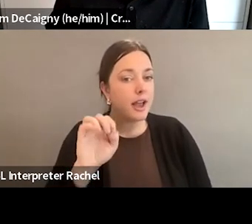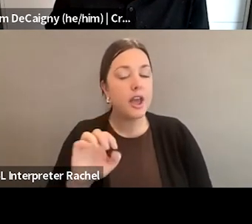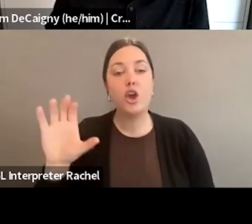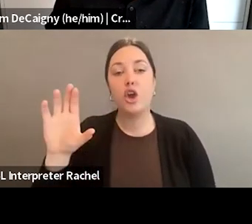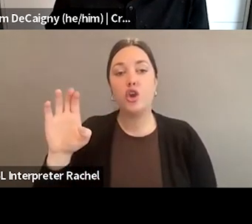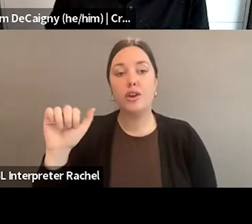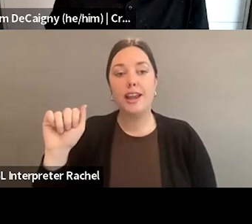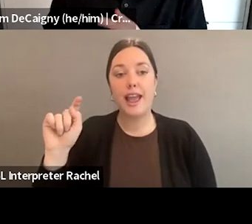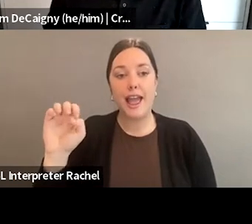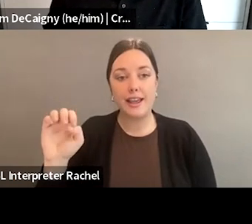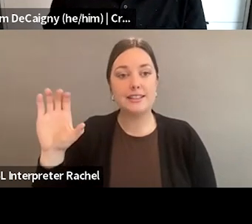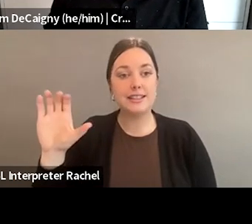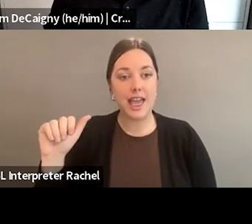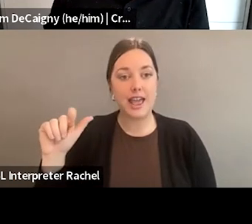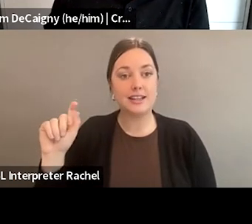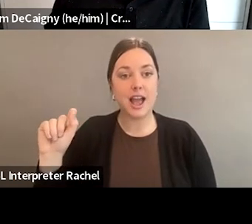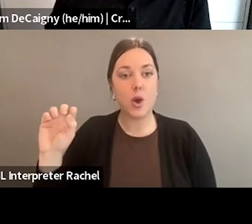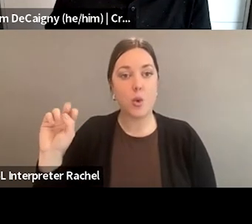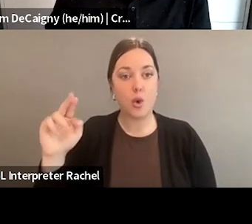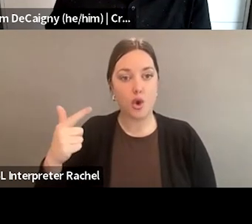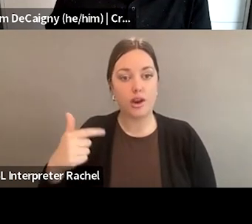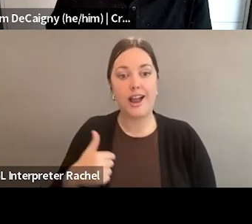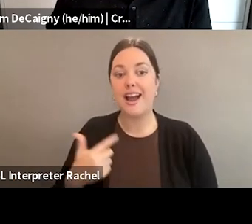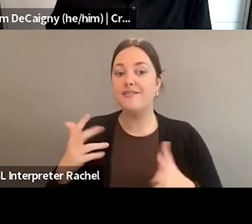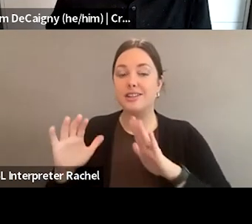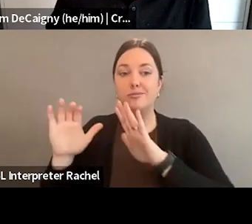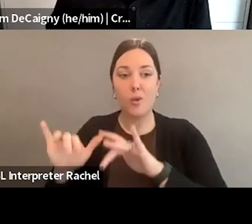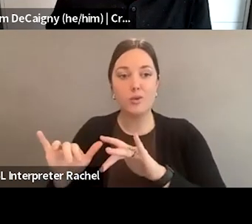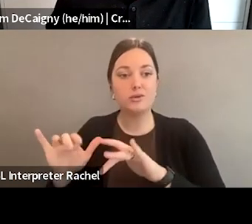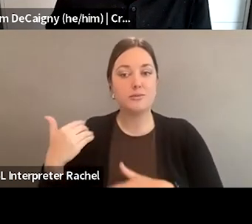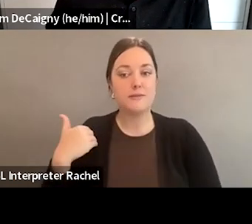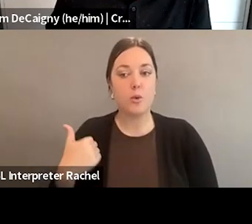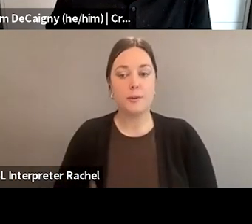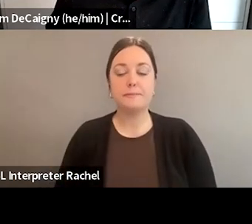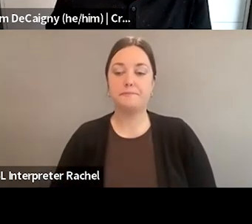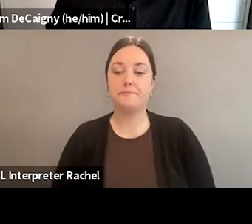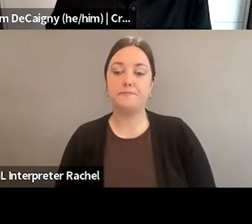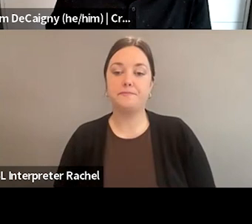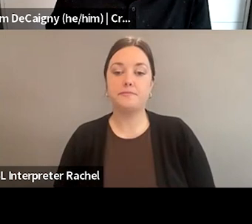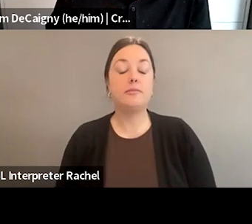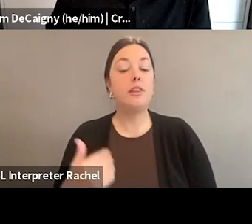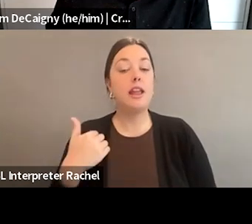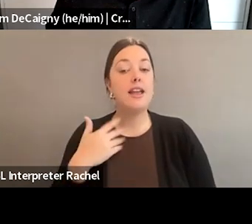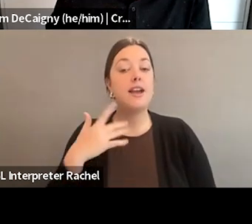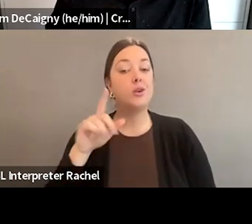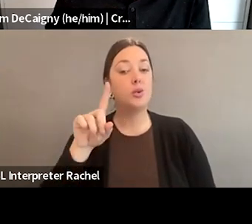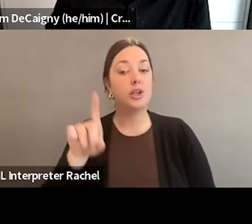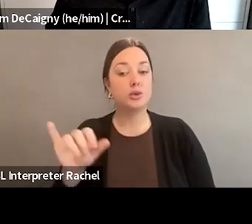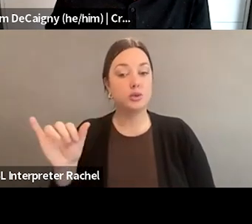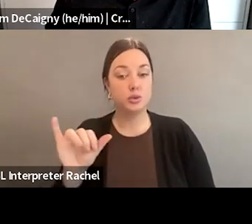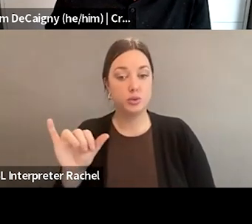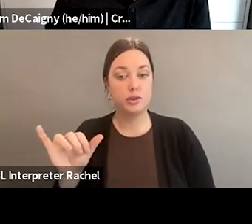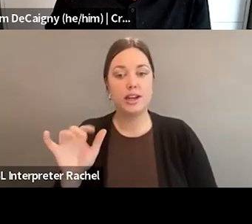.org? Correct. And I put it up earlier in the chat here. Okay, great. I also have a follow-up question, and that is,